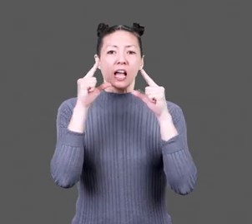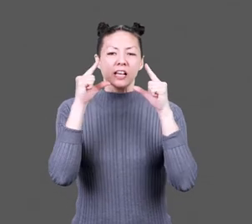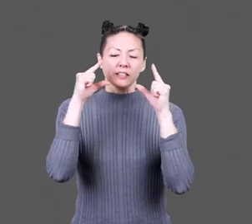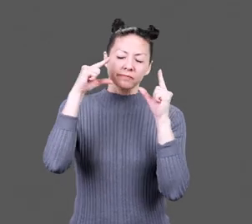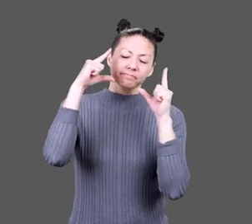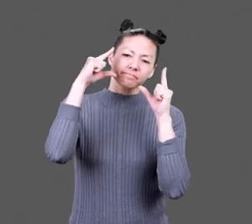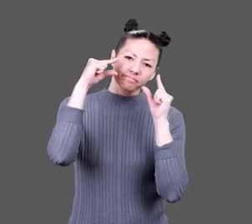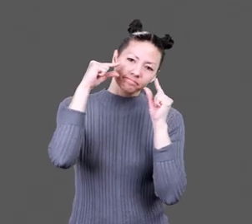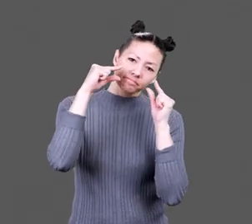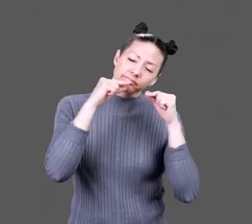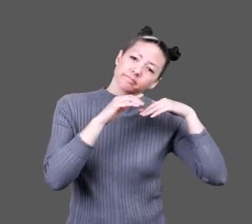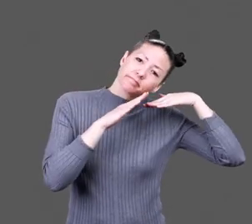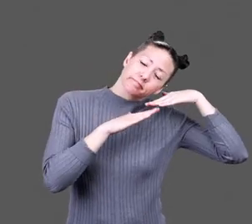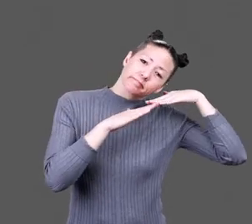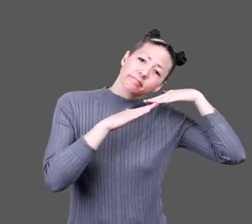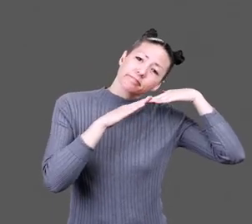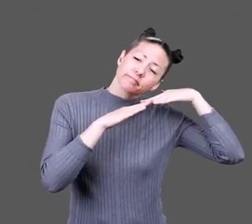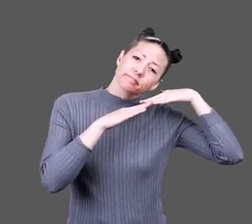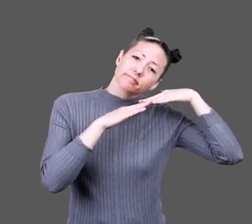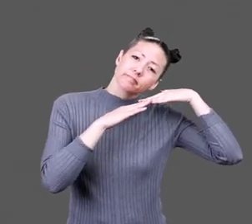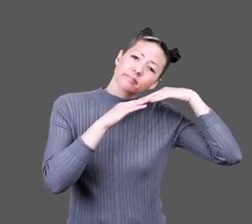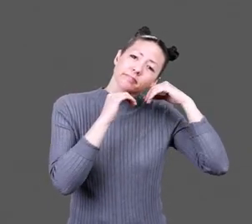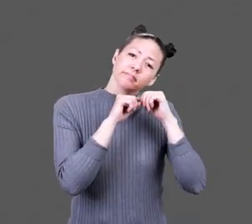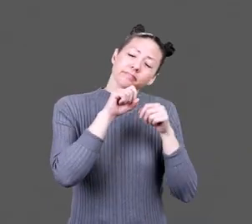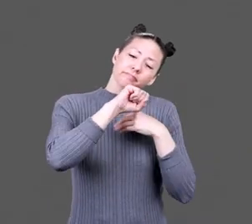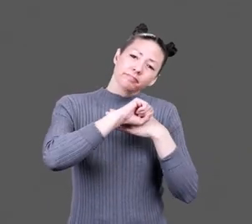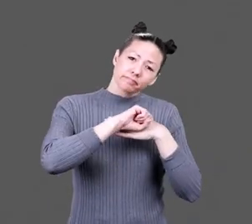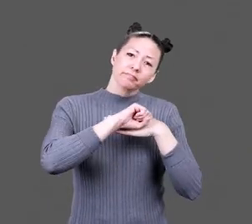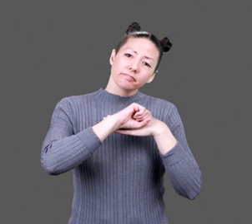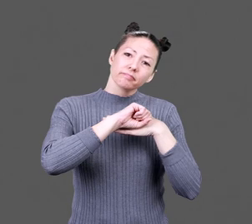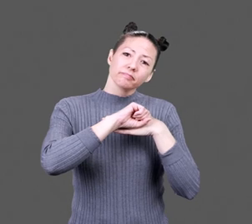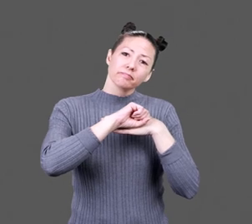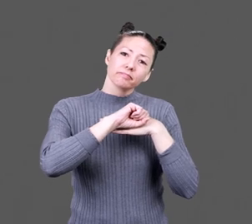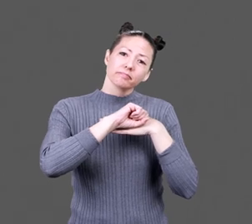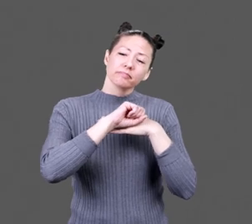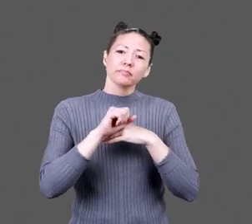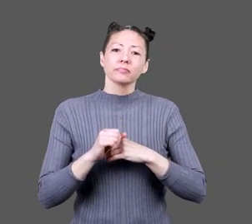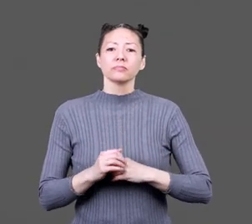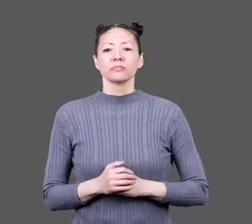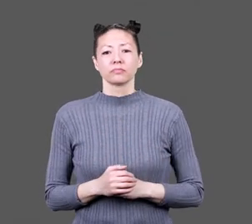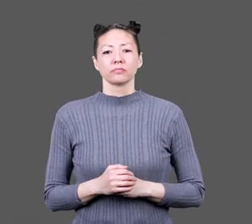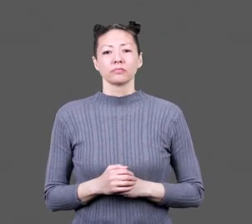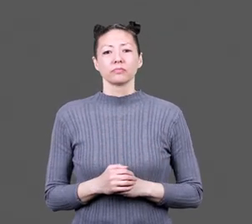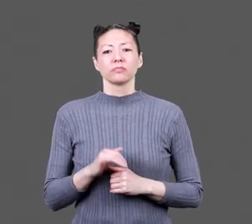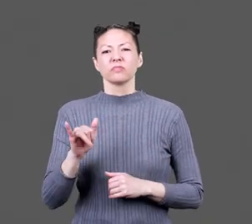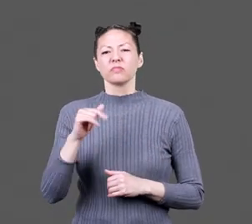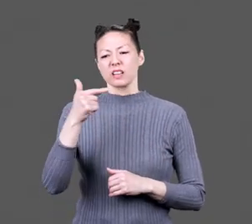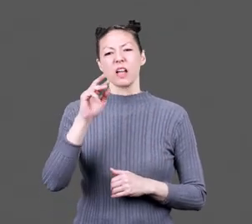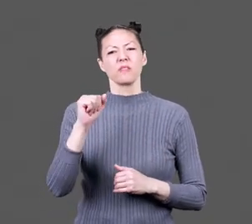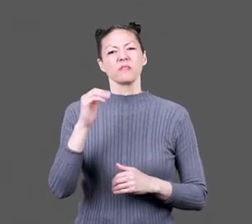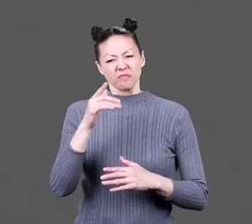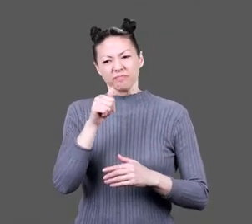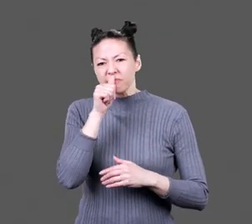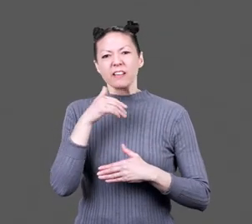The girl closes her eyes and rests her head on her hands. A hand rests in her hair. The first way that